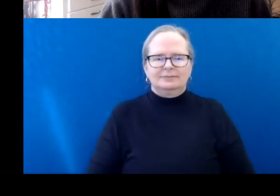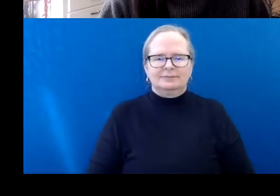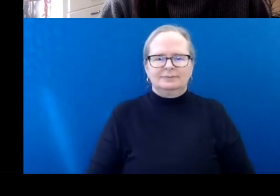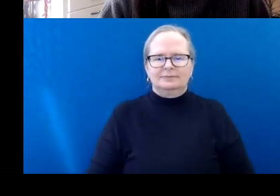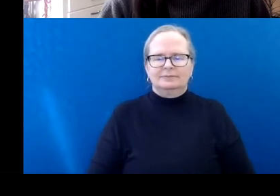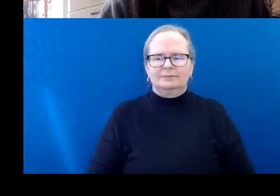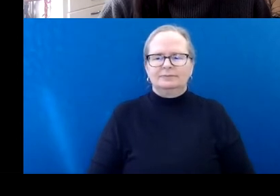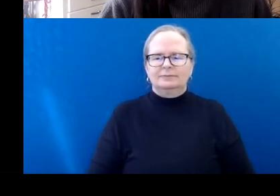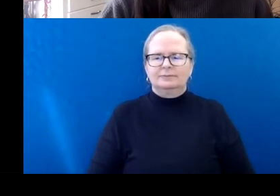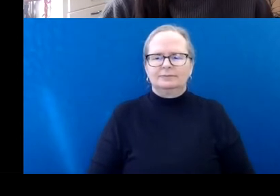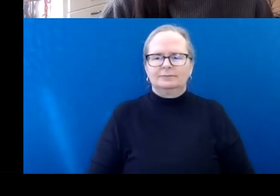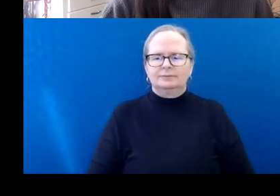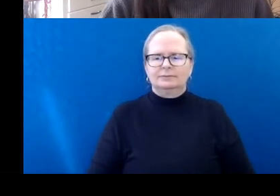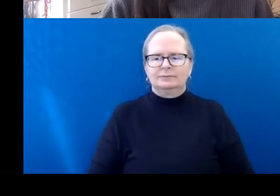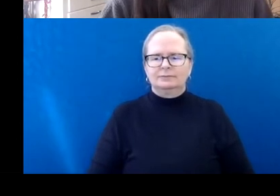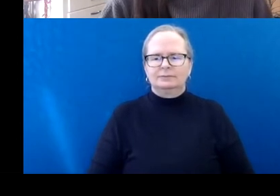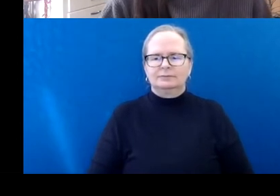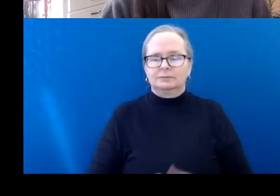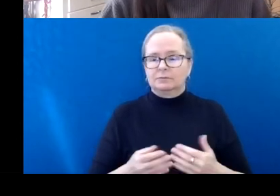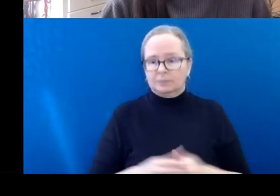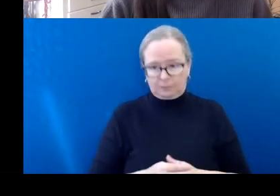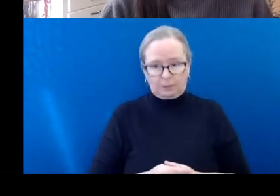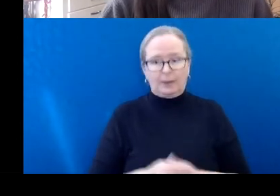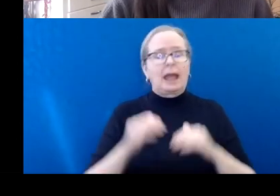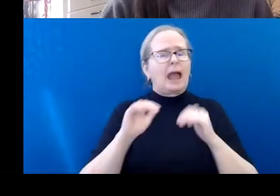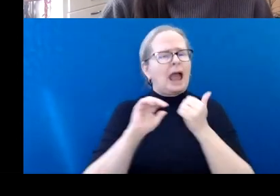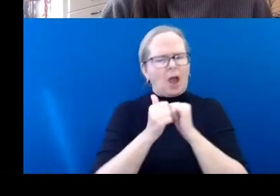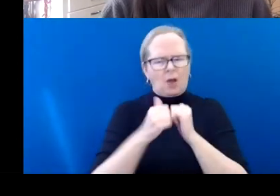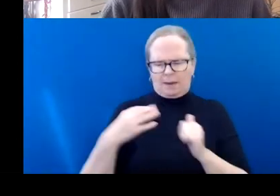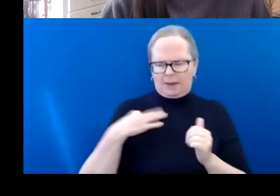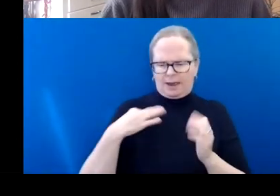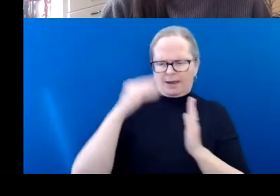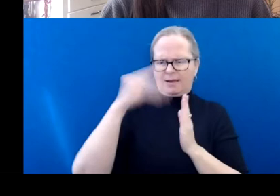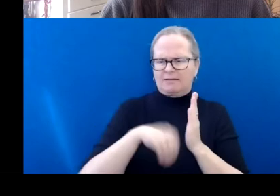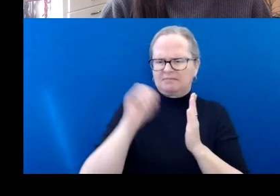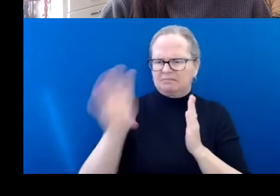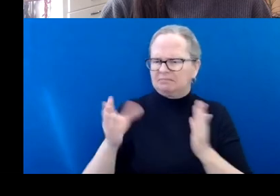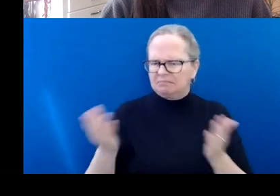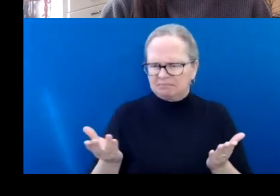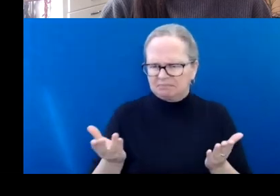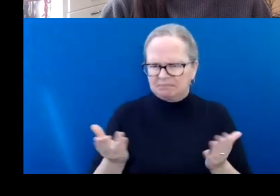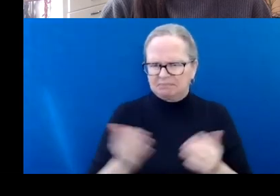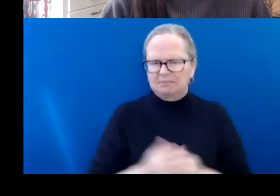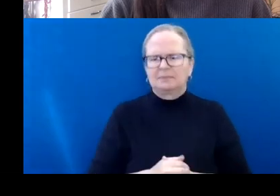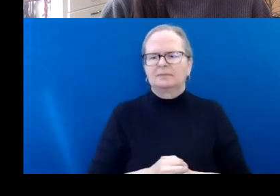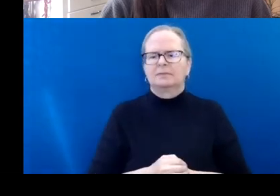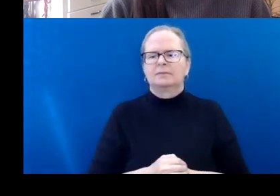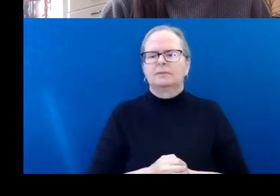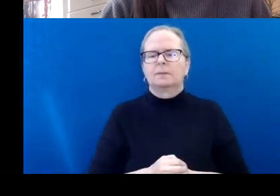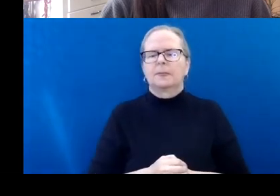How to apply. This application form will be available within our new grant platform,